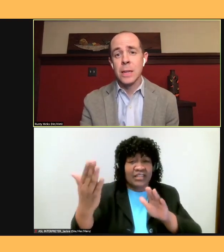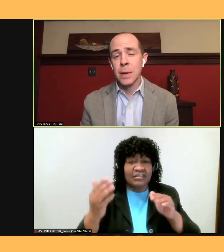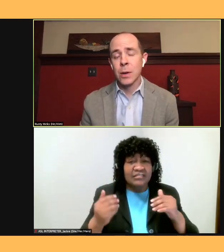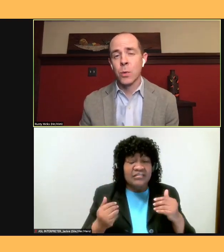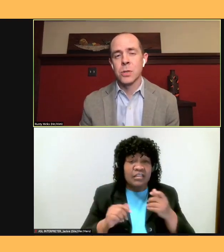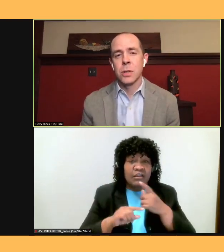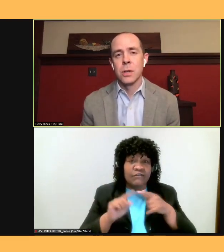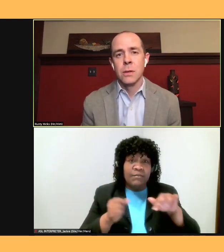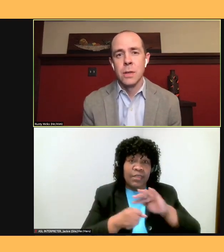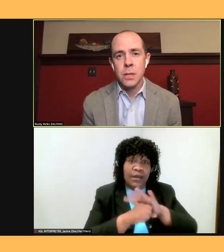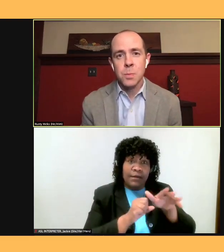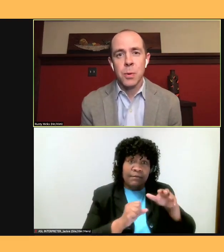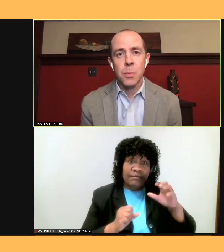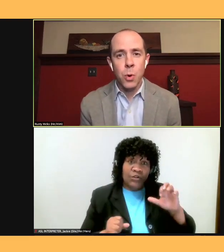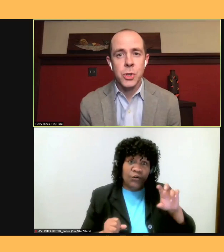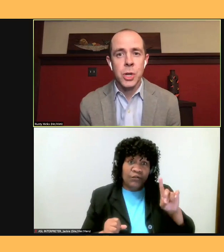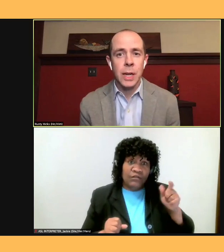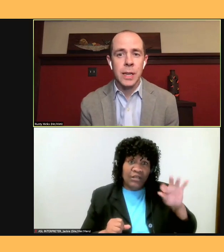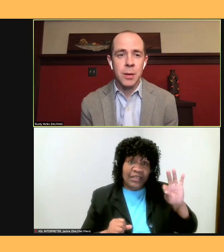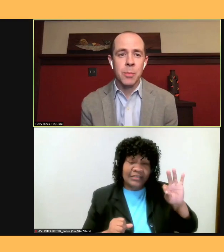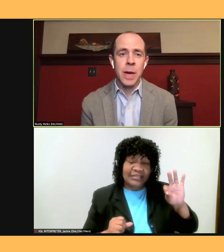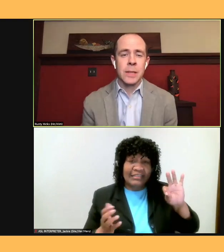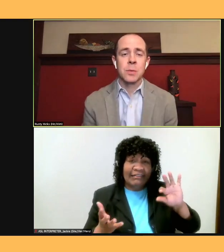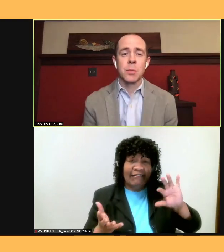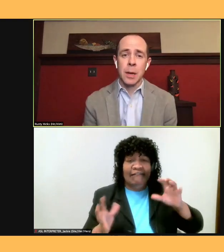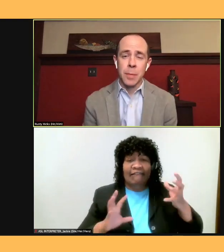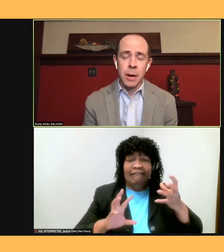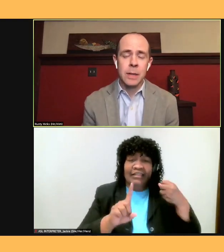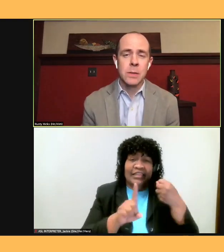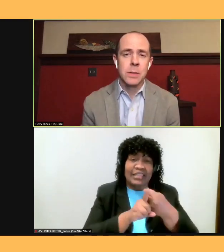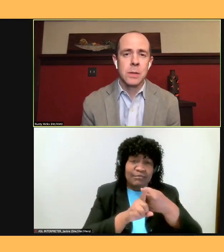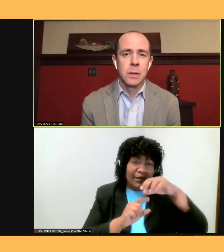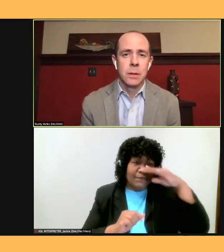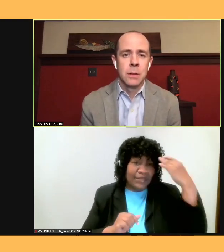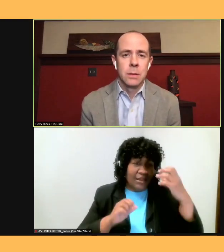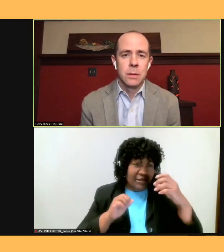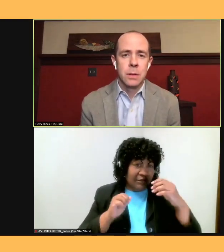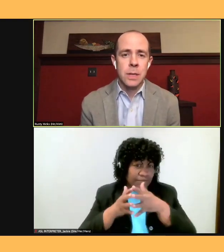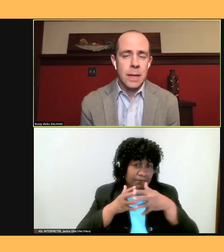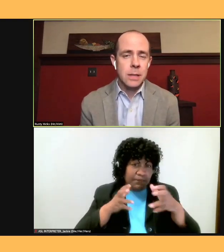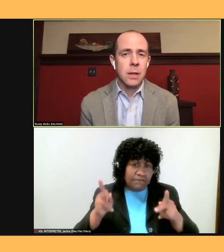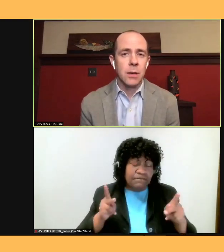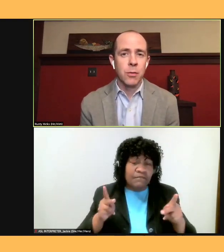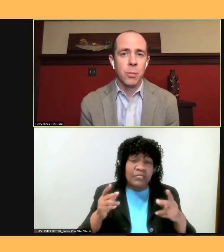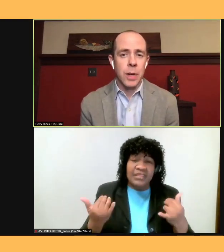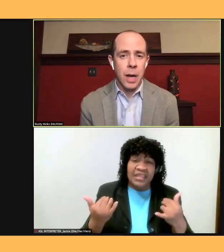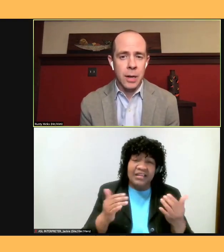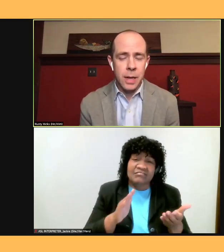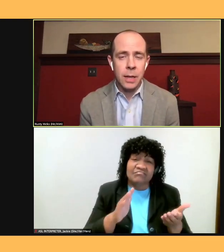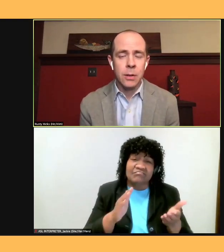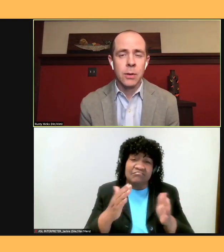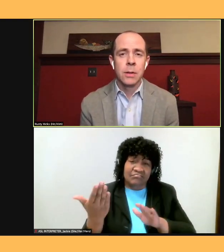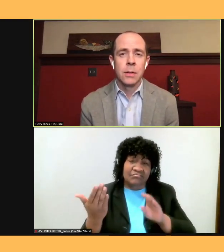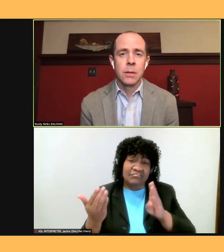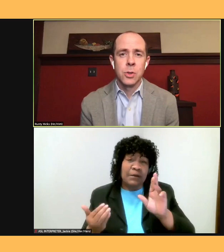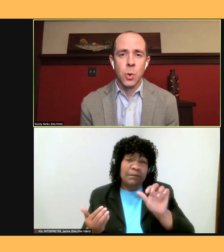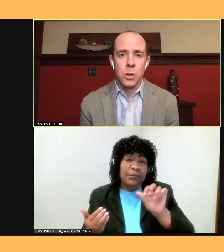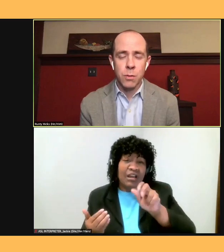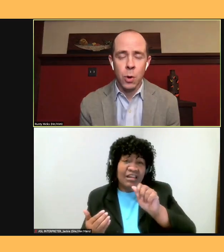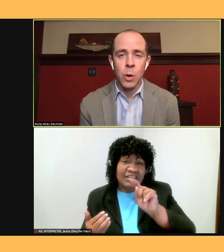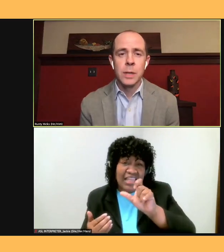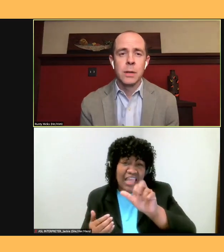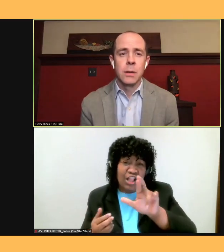disproportionately impacts Black Americans, to the deaths of Breonna Taylor, George Floyd,